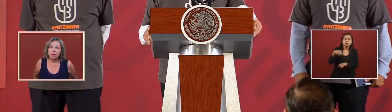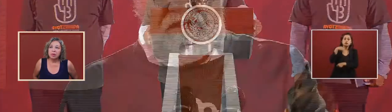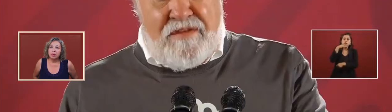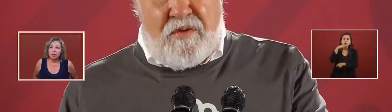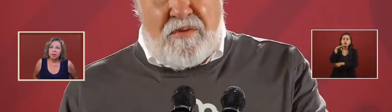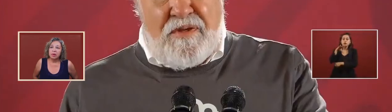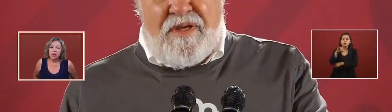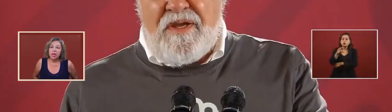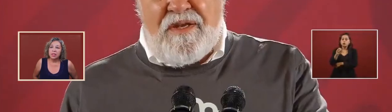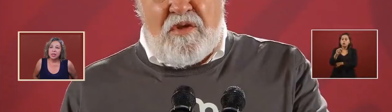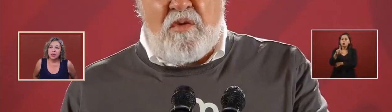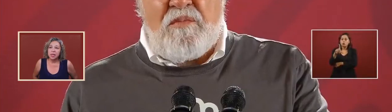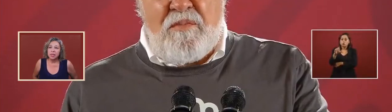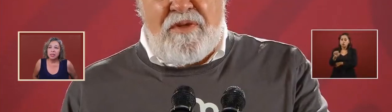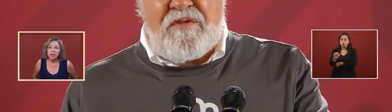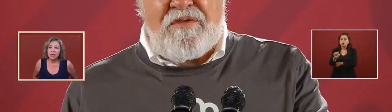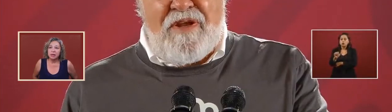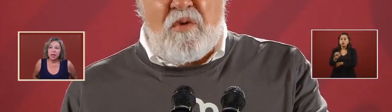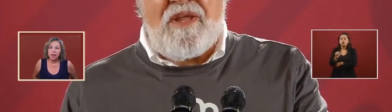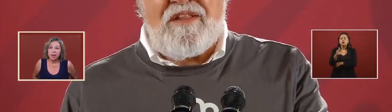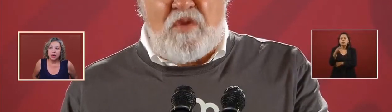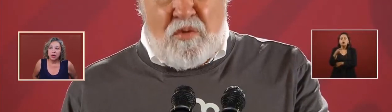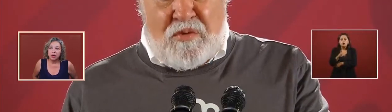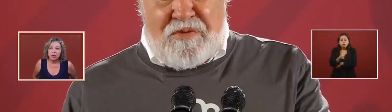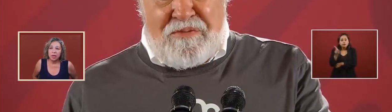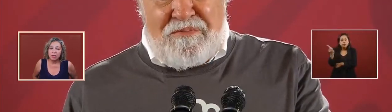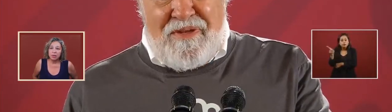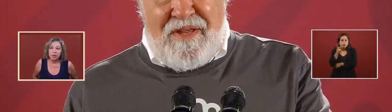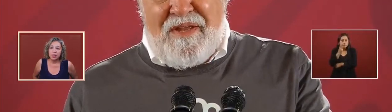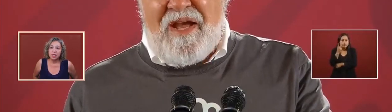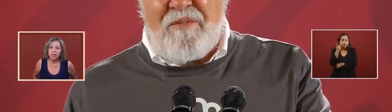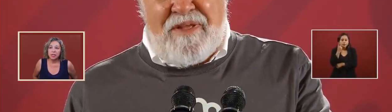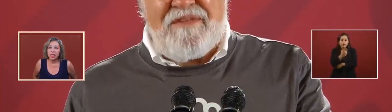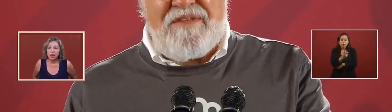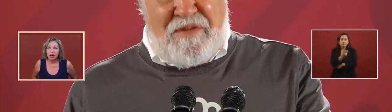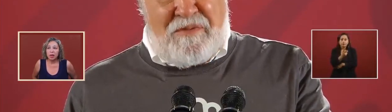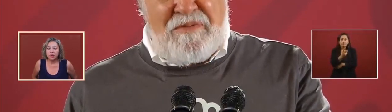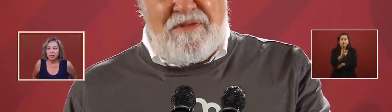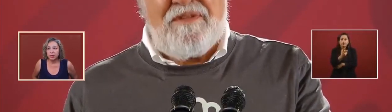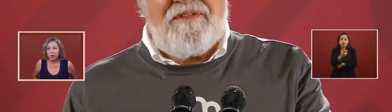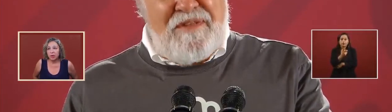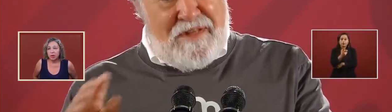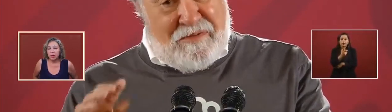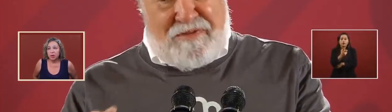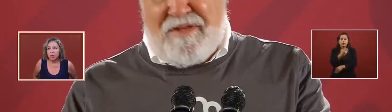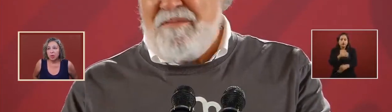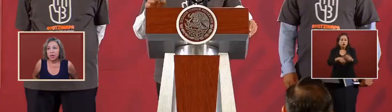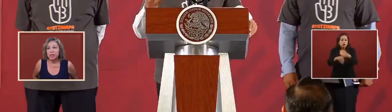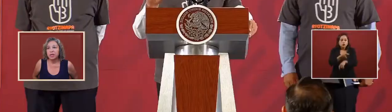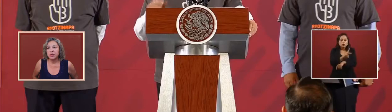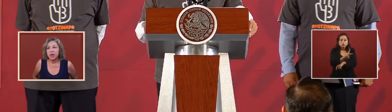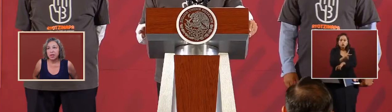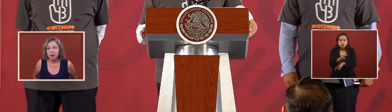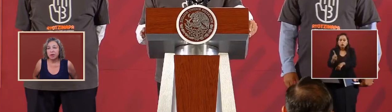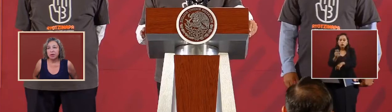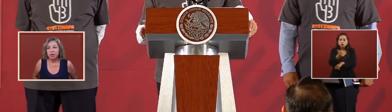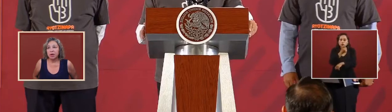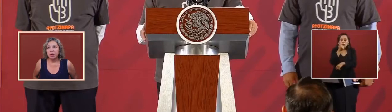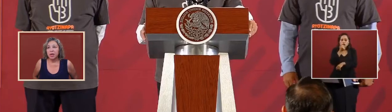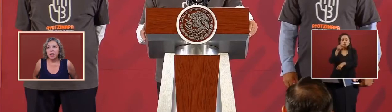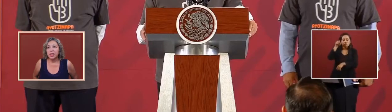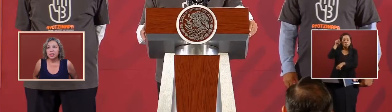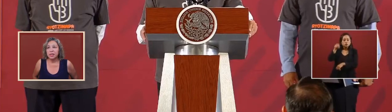uh is that he said that at no time did they say all of them were incinerated there